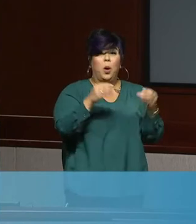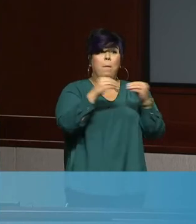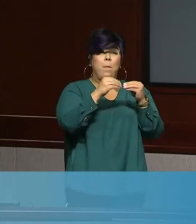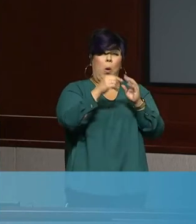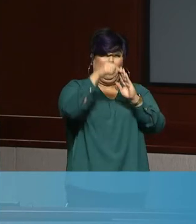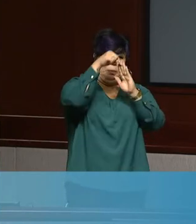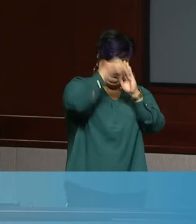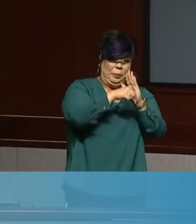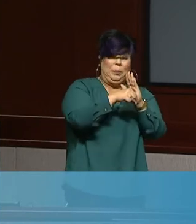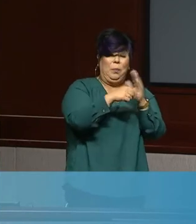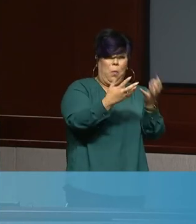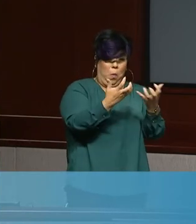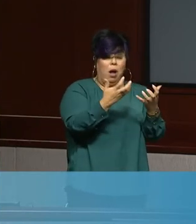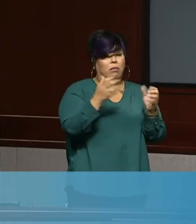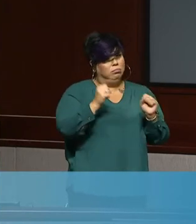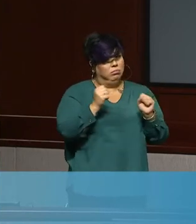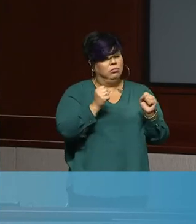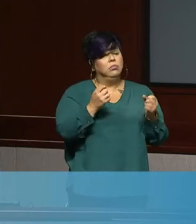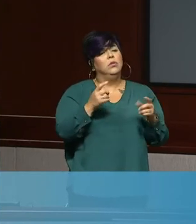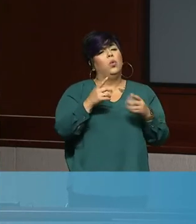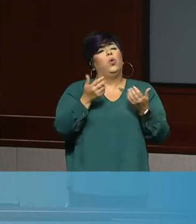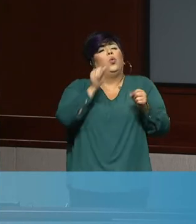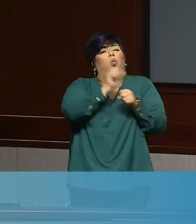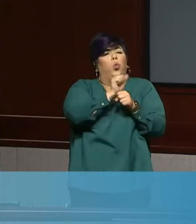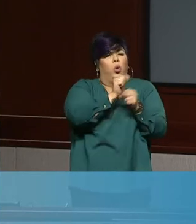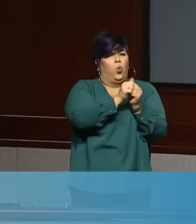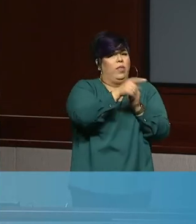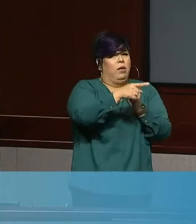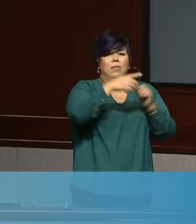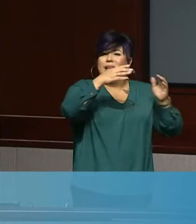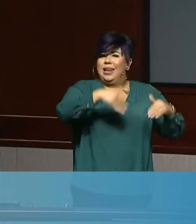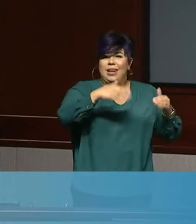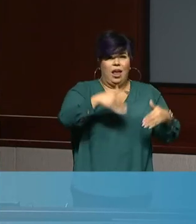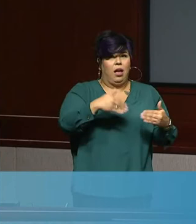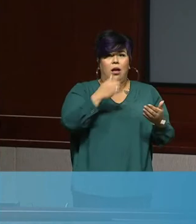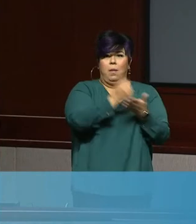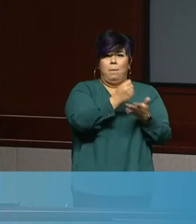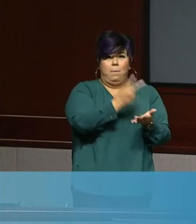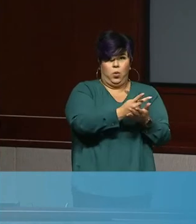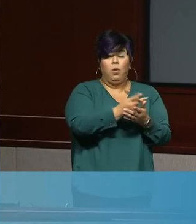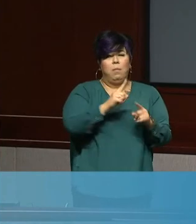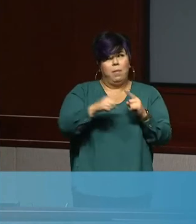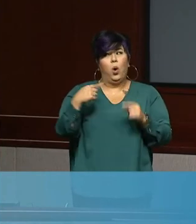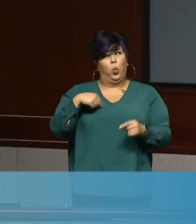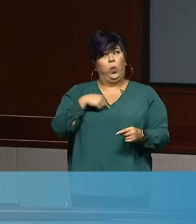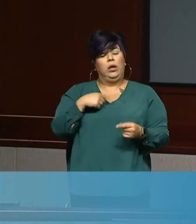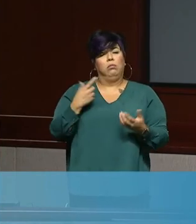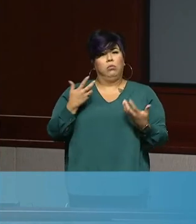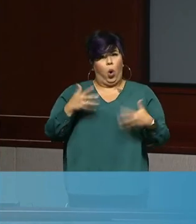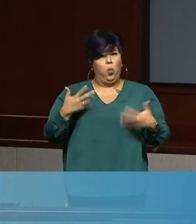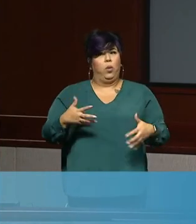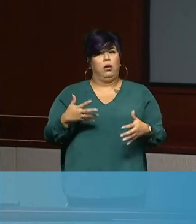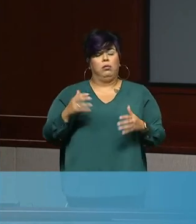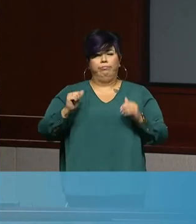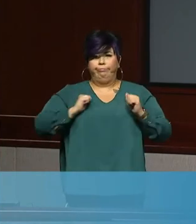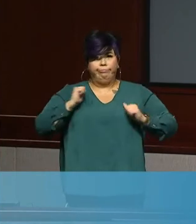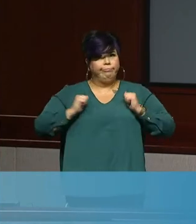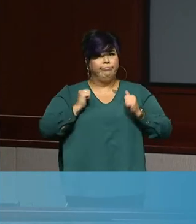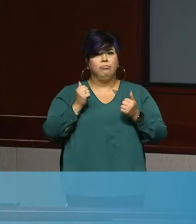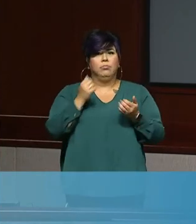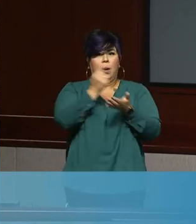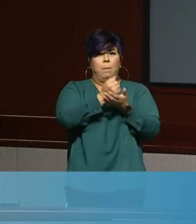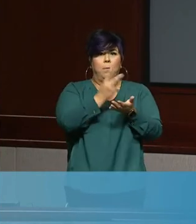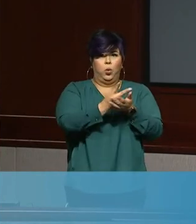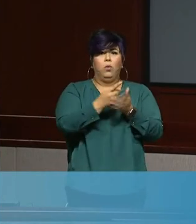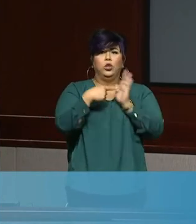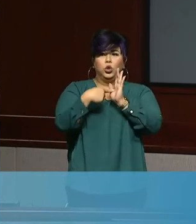statistician in order to provide that information. But we made a decision early on in order to show the spread of COVID-19 in